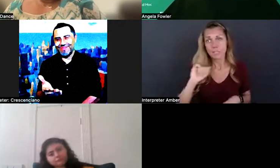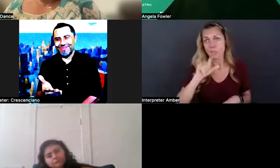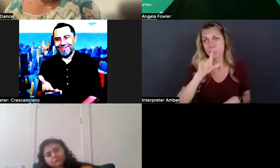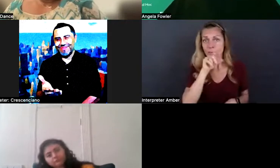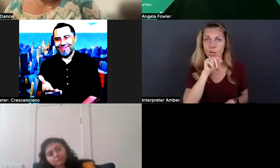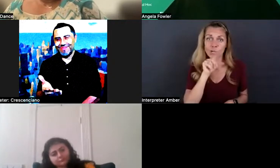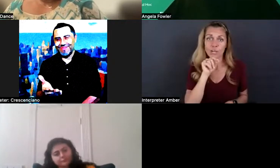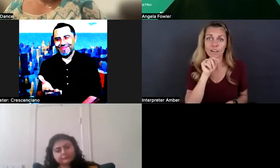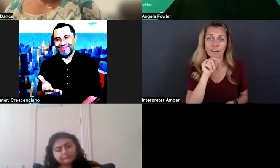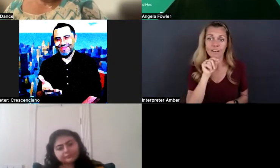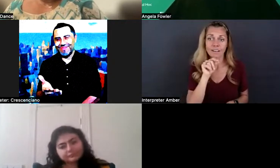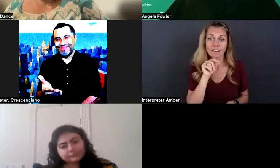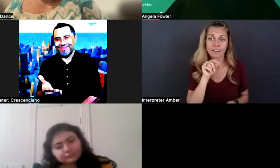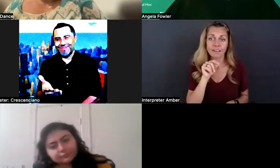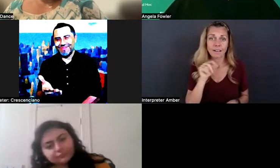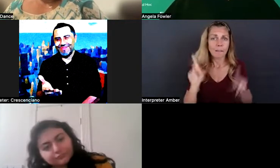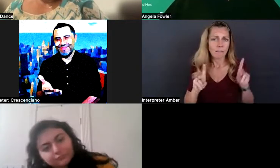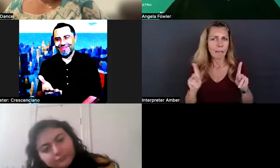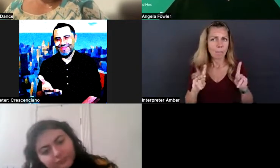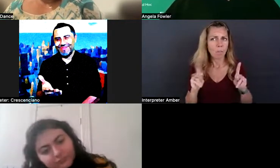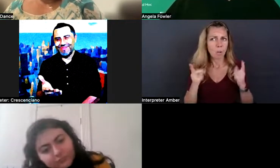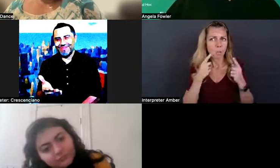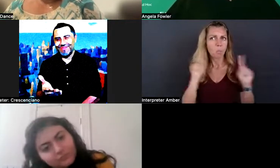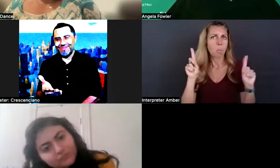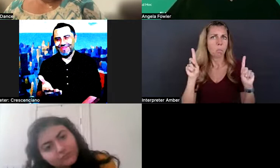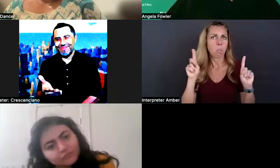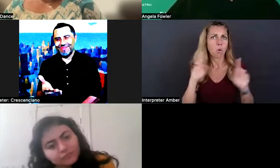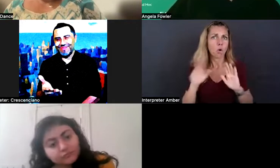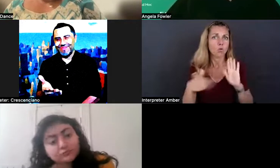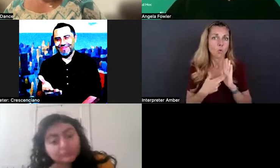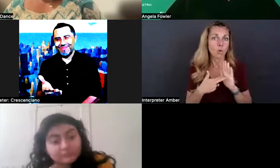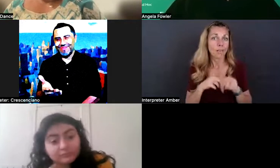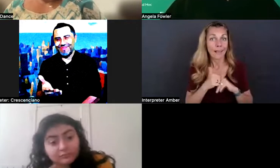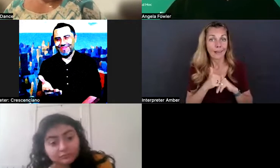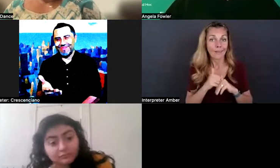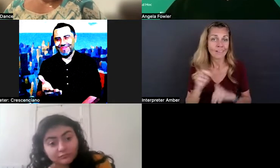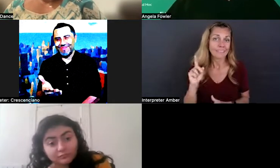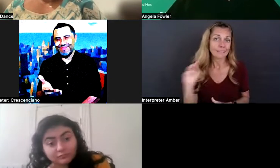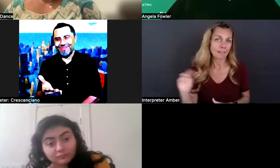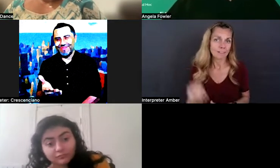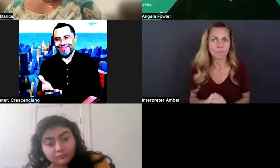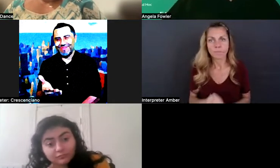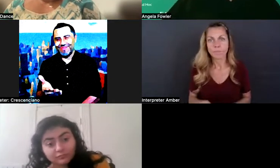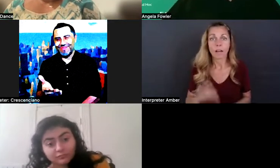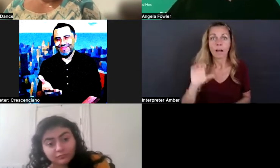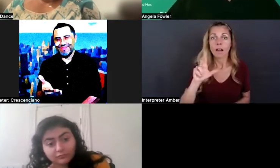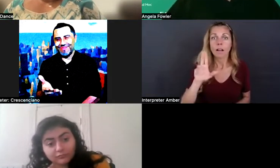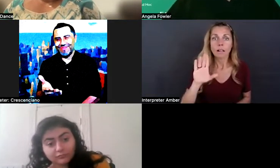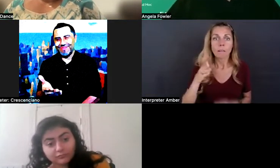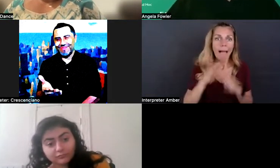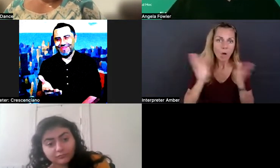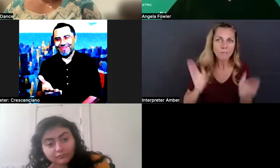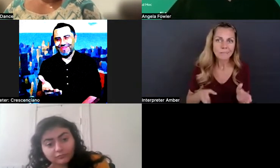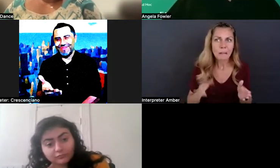um, people land roles in direct messages, right? Clubhouse business development deals go down on